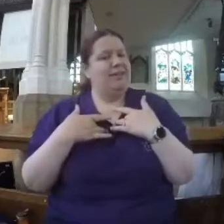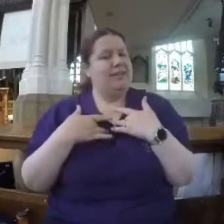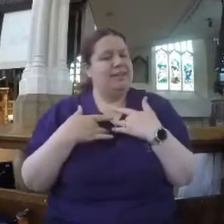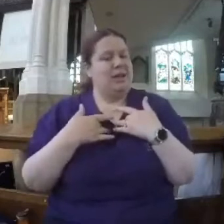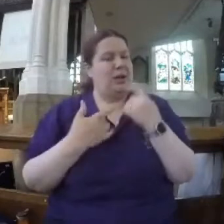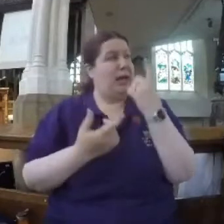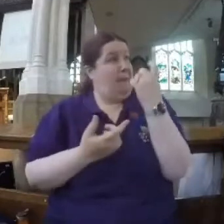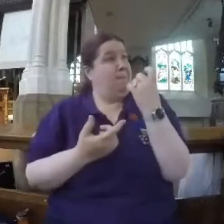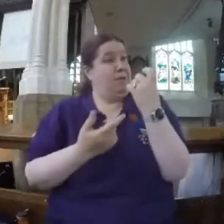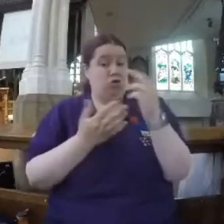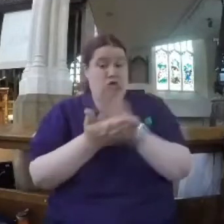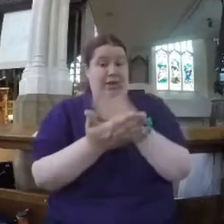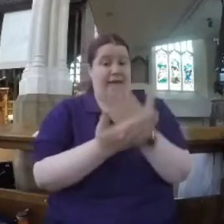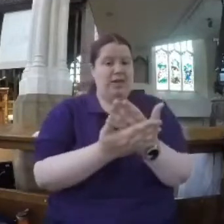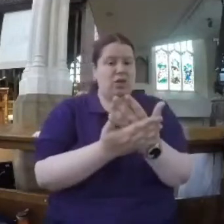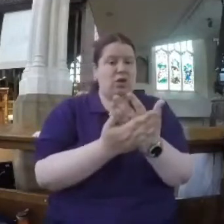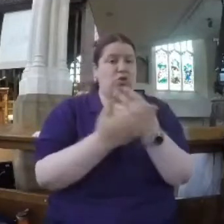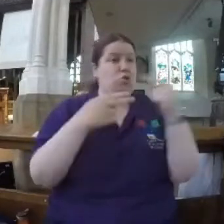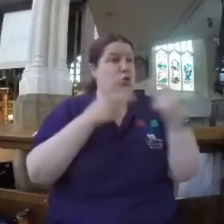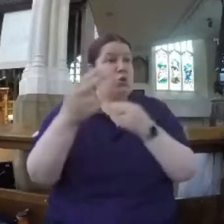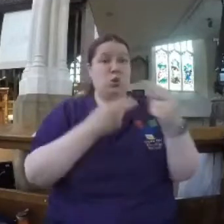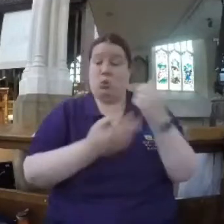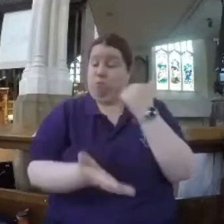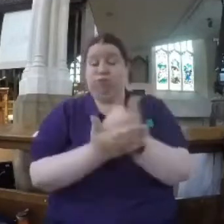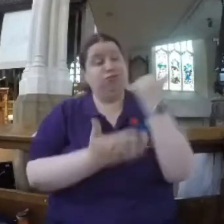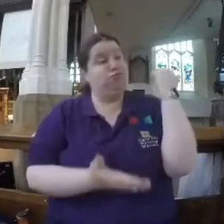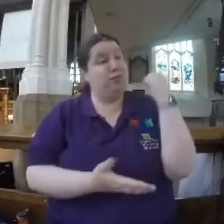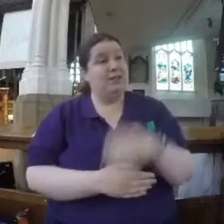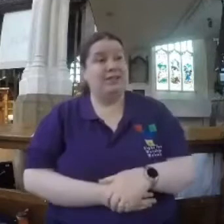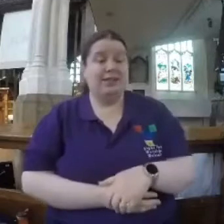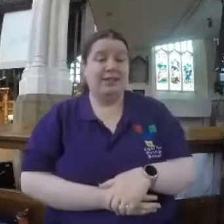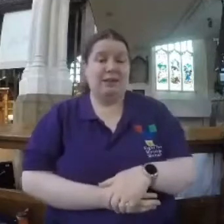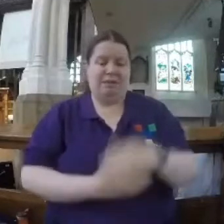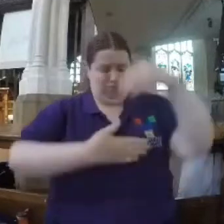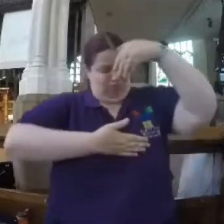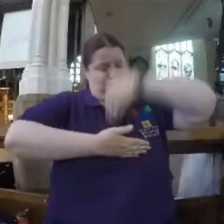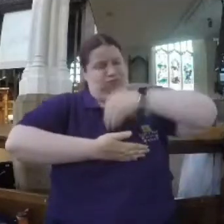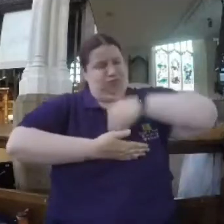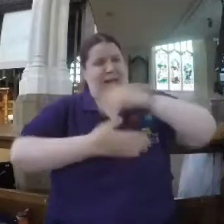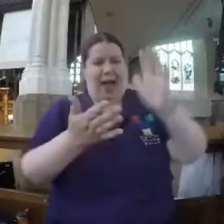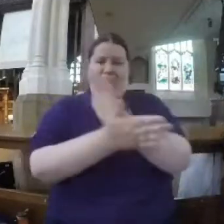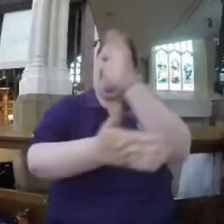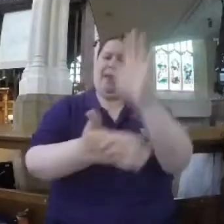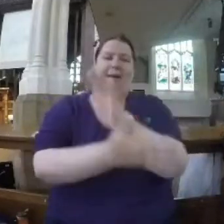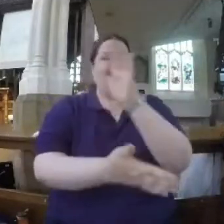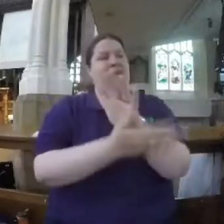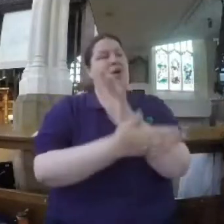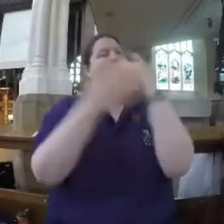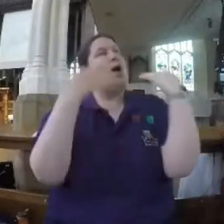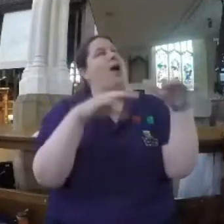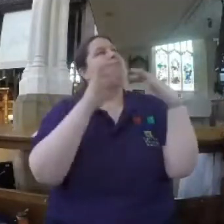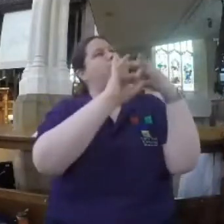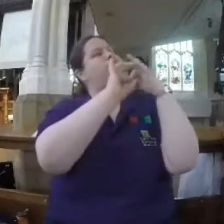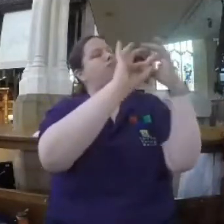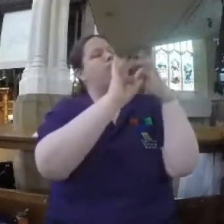wonderful news. Wonderful news. This is about a deep inner joy that we feel. Deep,